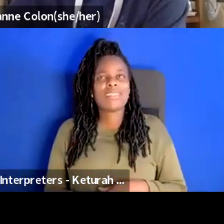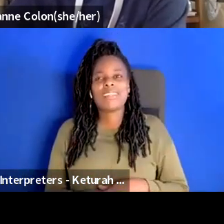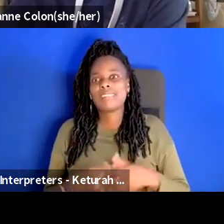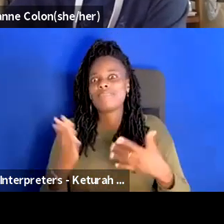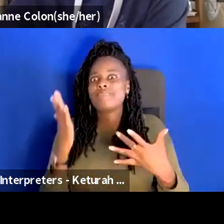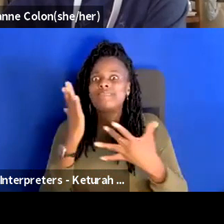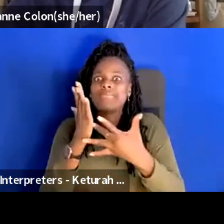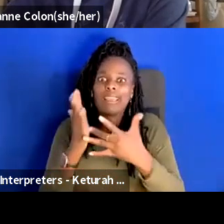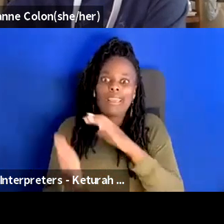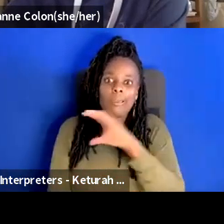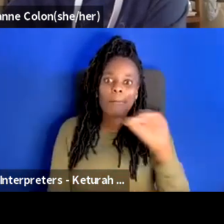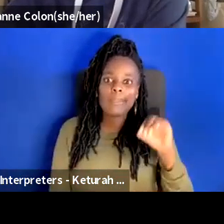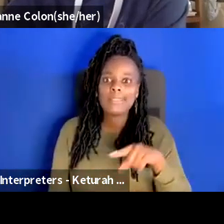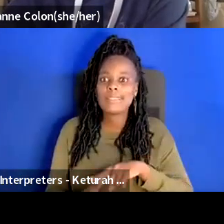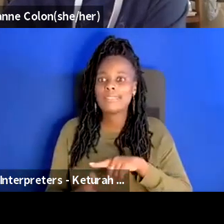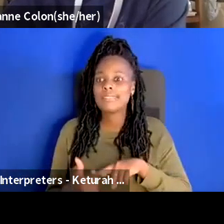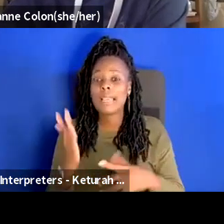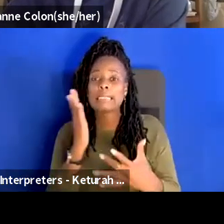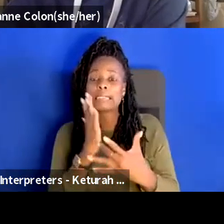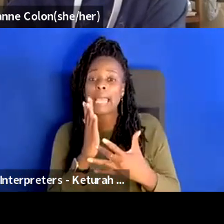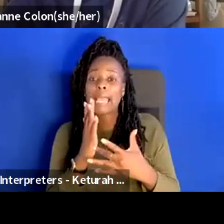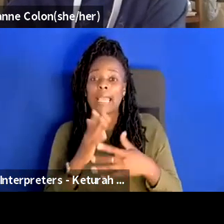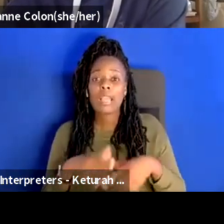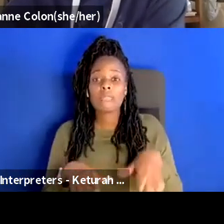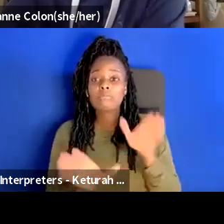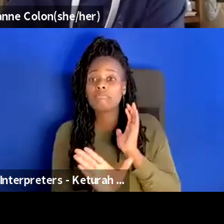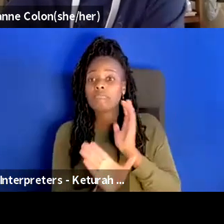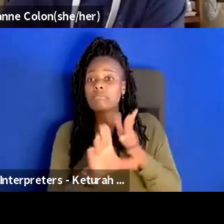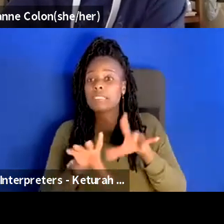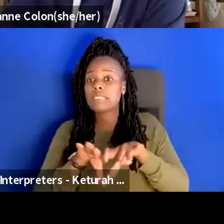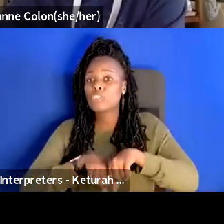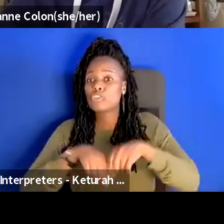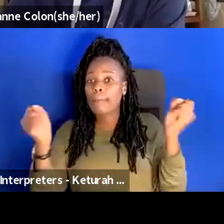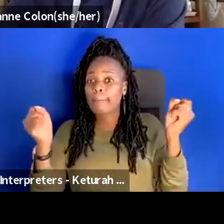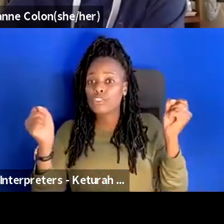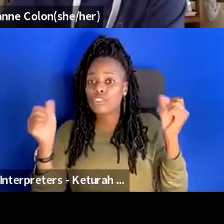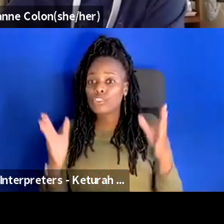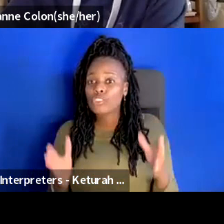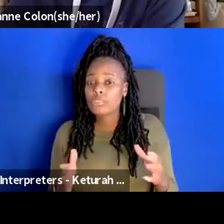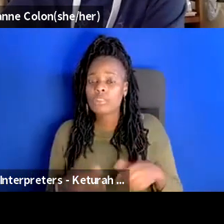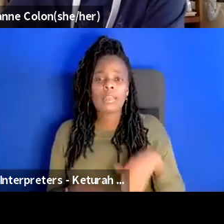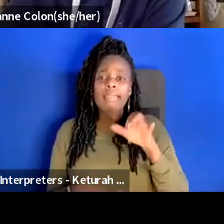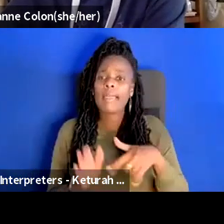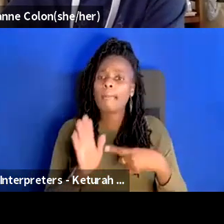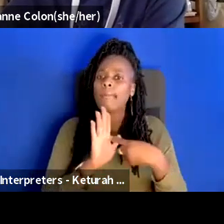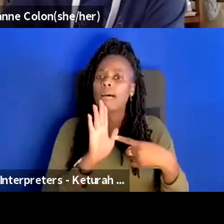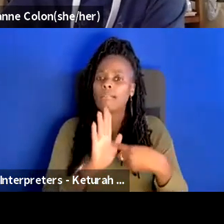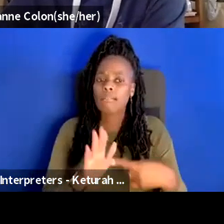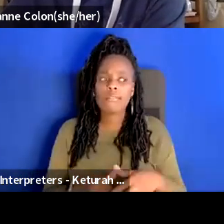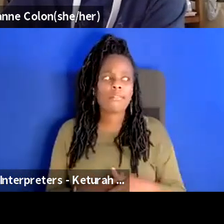companies and tech disruptors um and i think part of that model is um